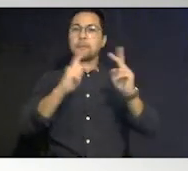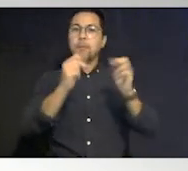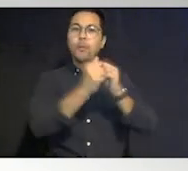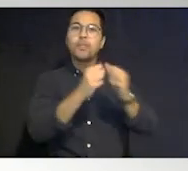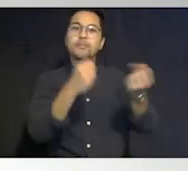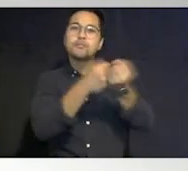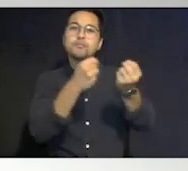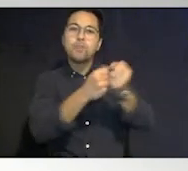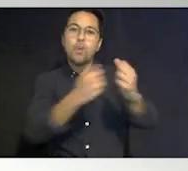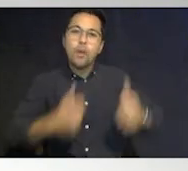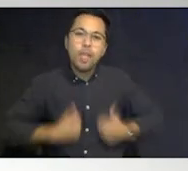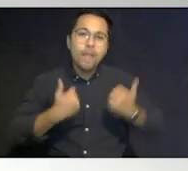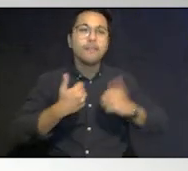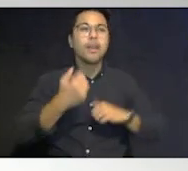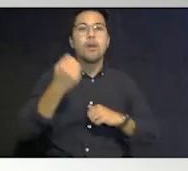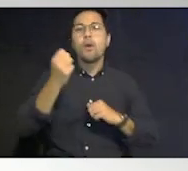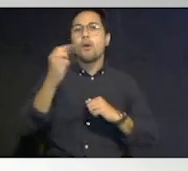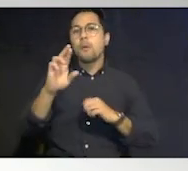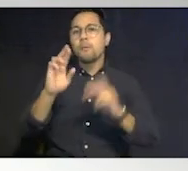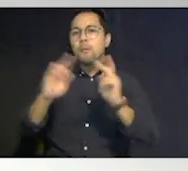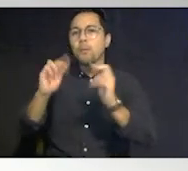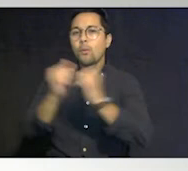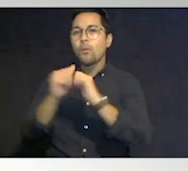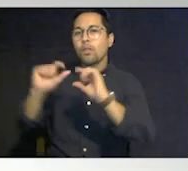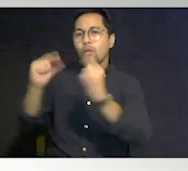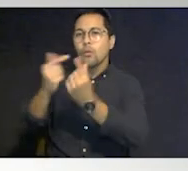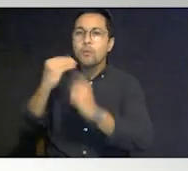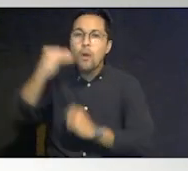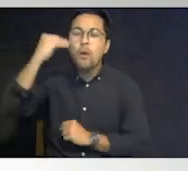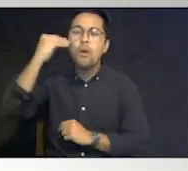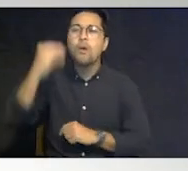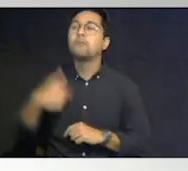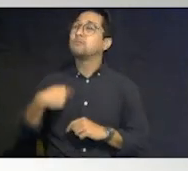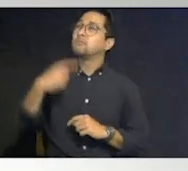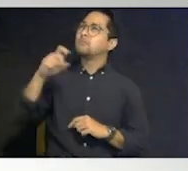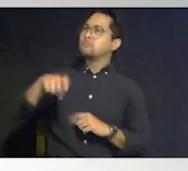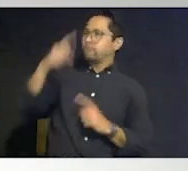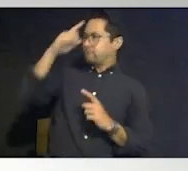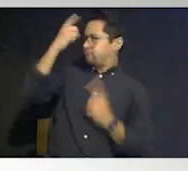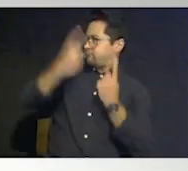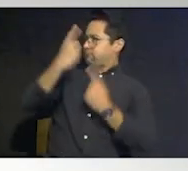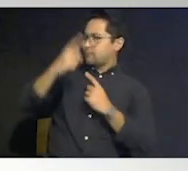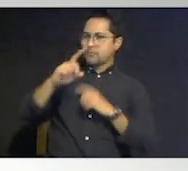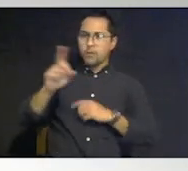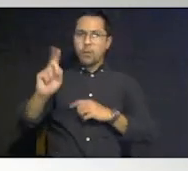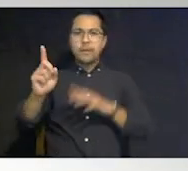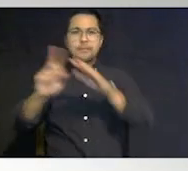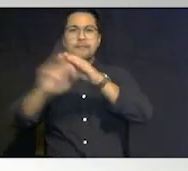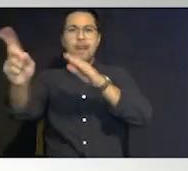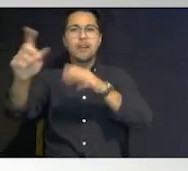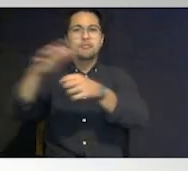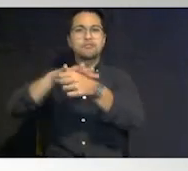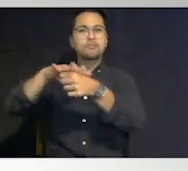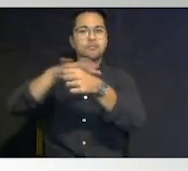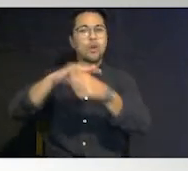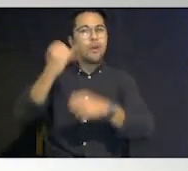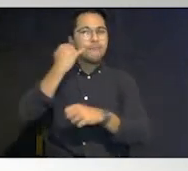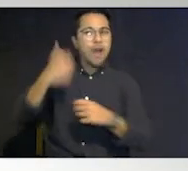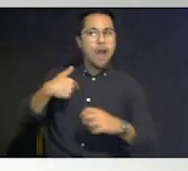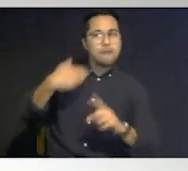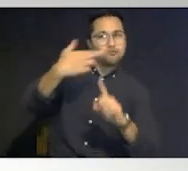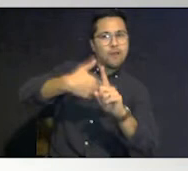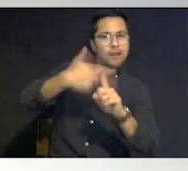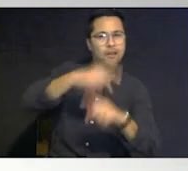individuals moving into a group home you can start to think about well is what's the evacuation zone that that i'm thinking of renting this apartment